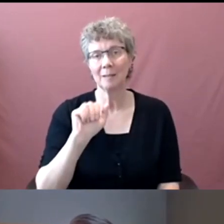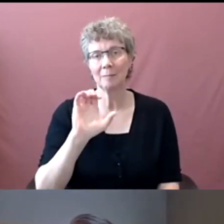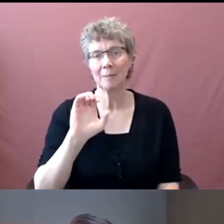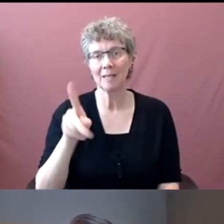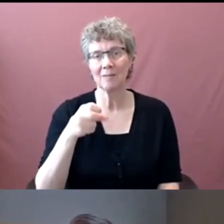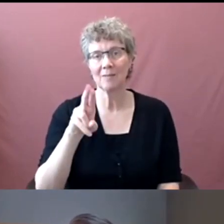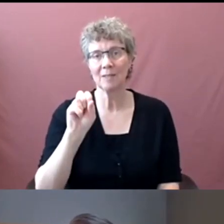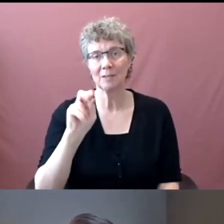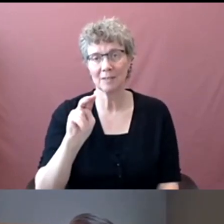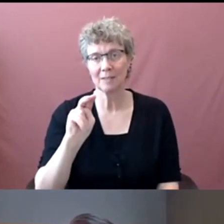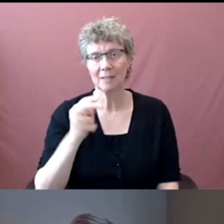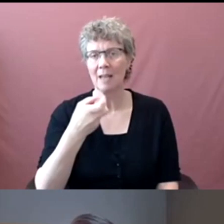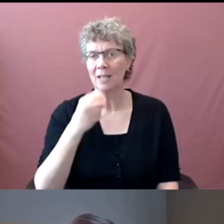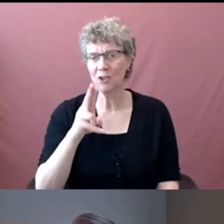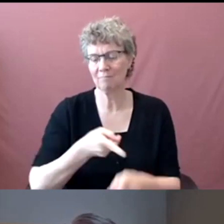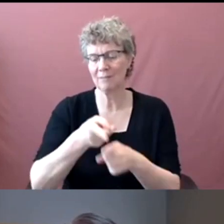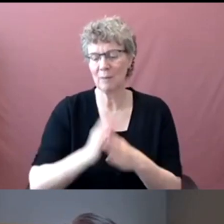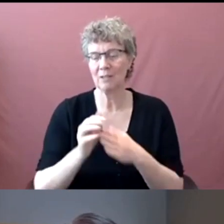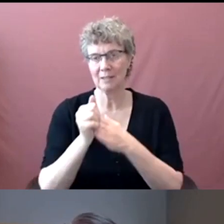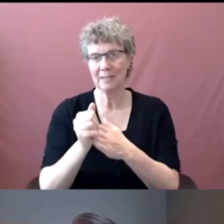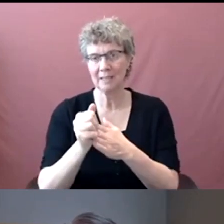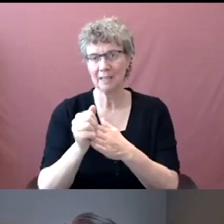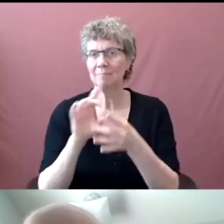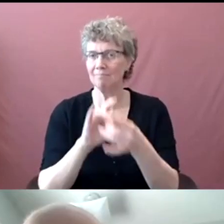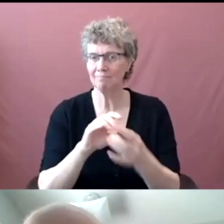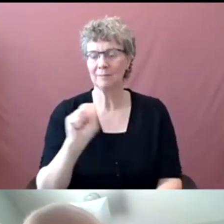Lead with SEP Service Excellence Transformation.